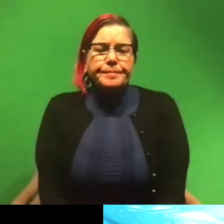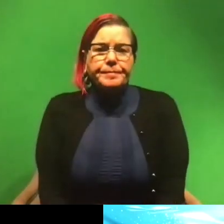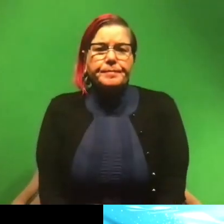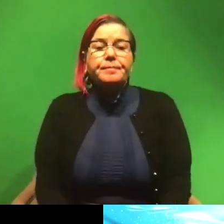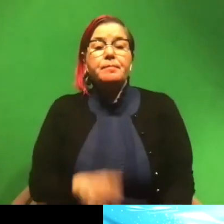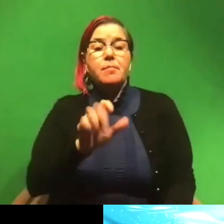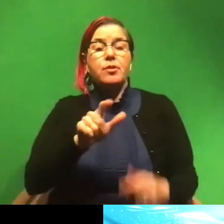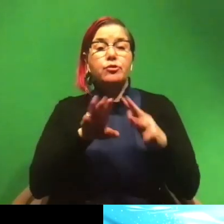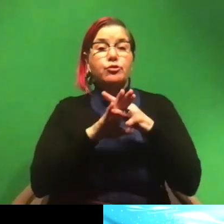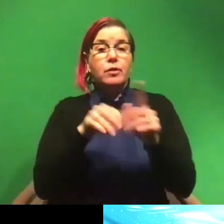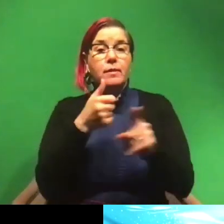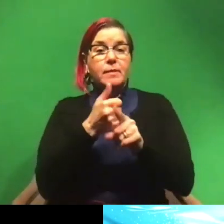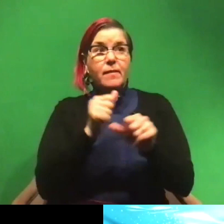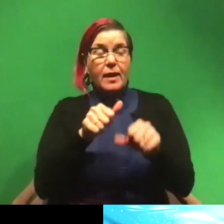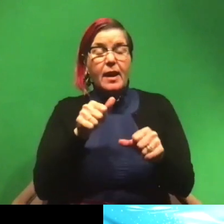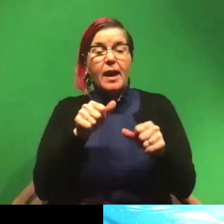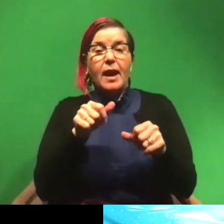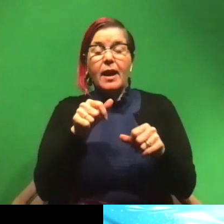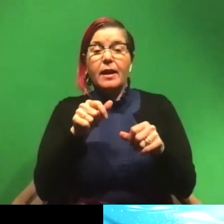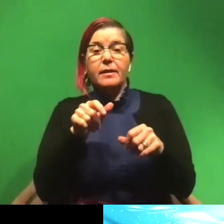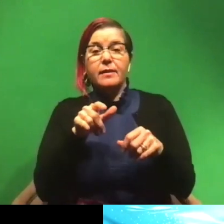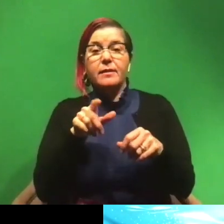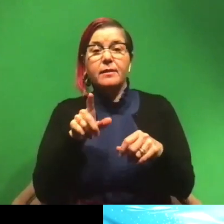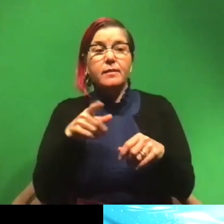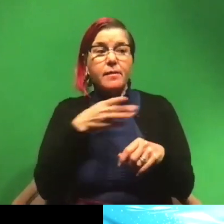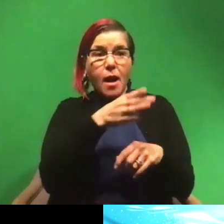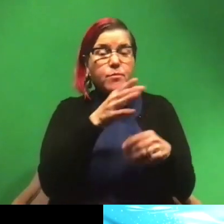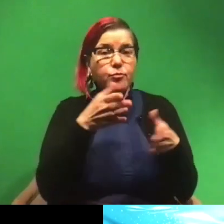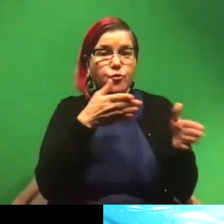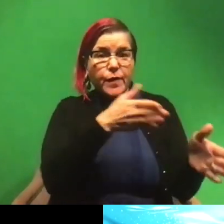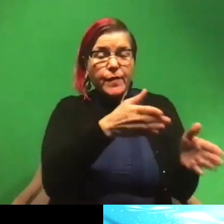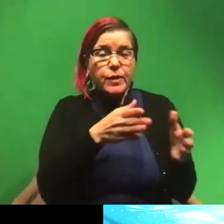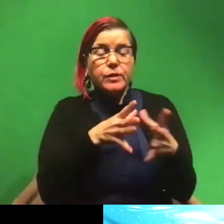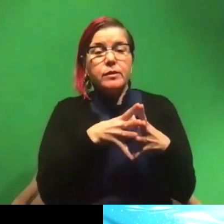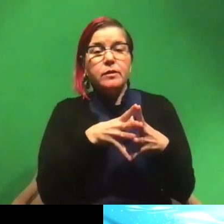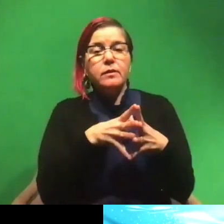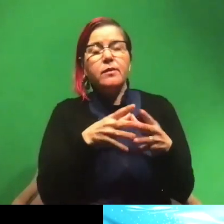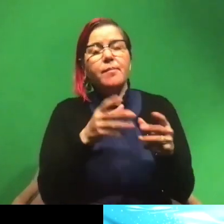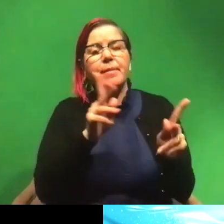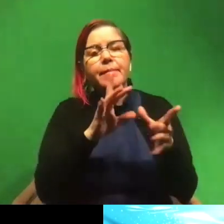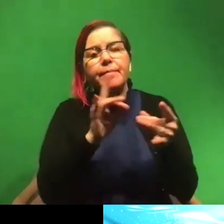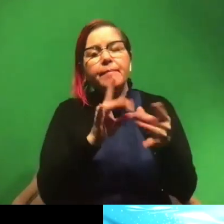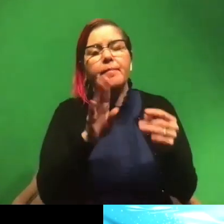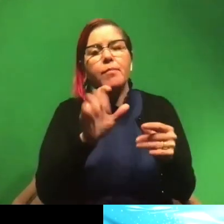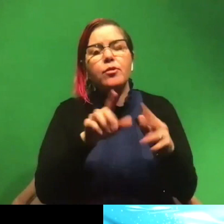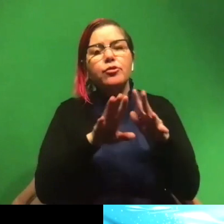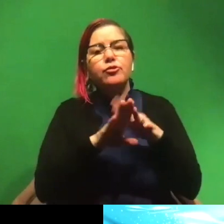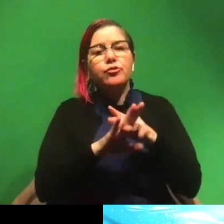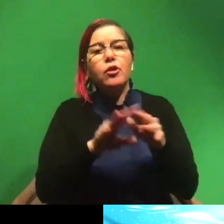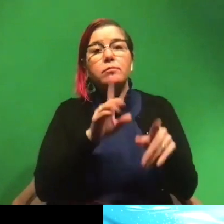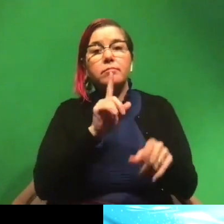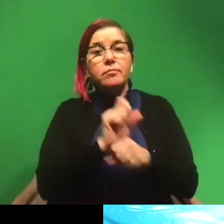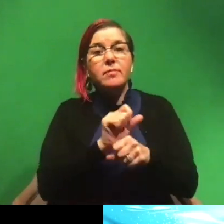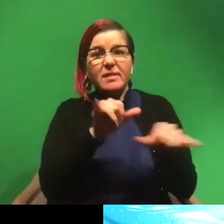bull sharks can swim all the way up rivers. There's, you know, reports of bull sharks that have actually like stayed